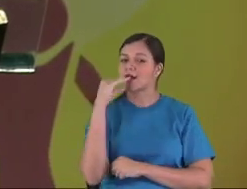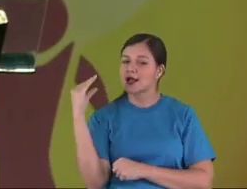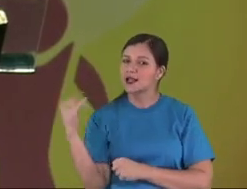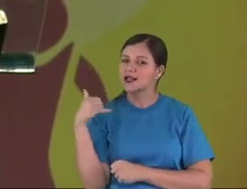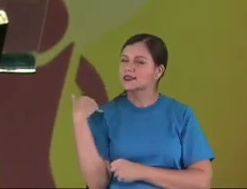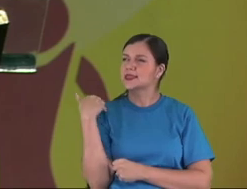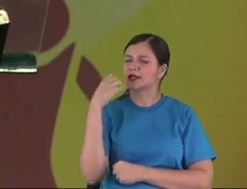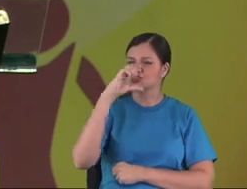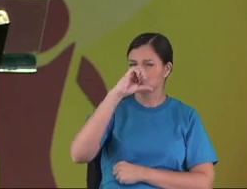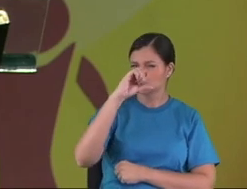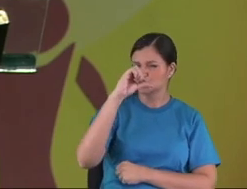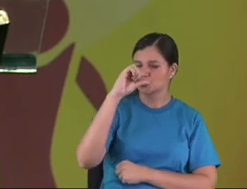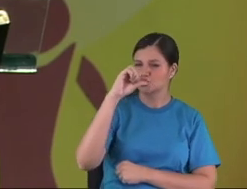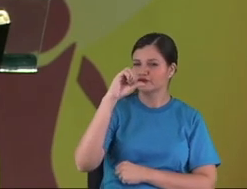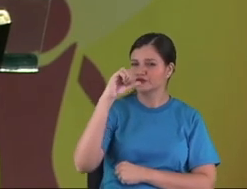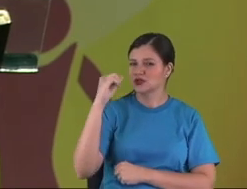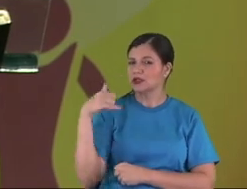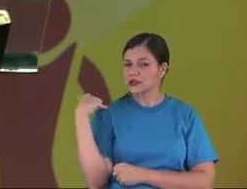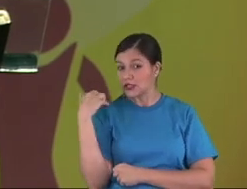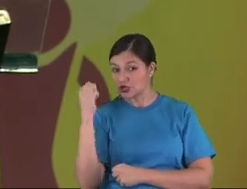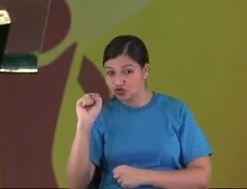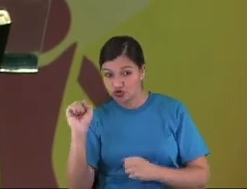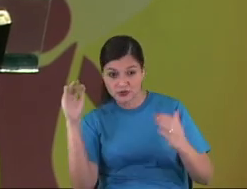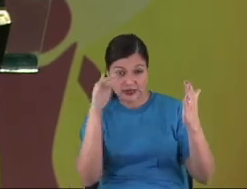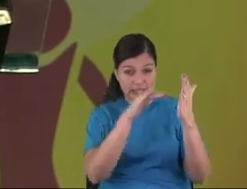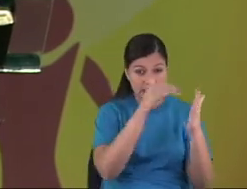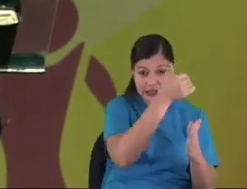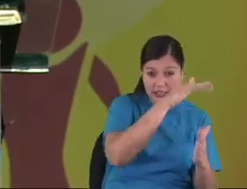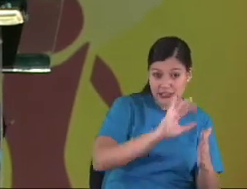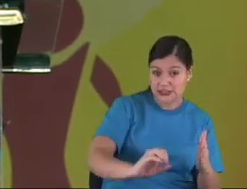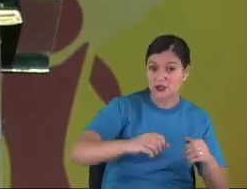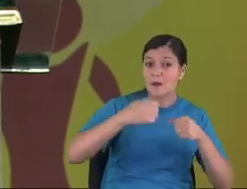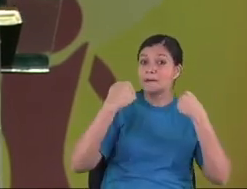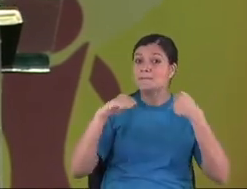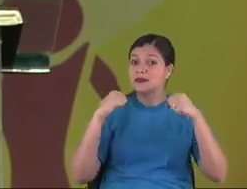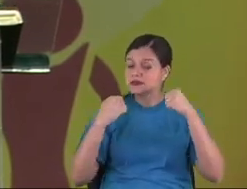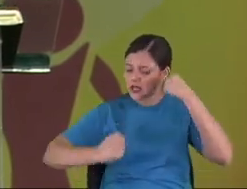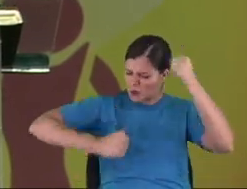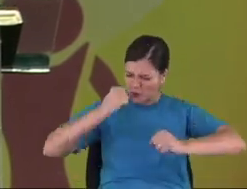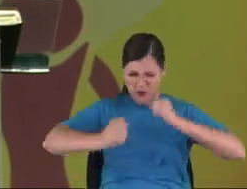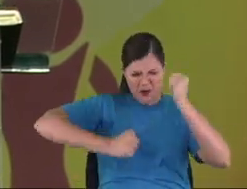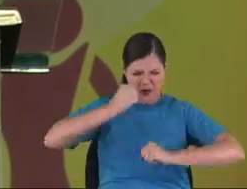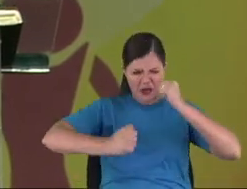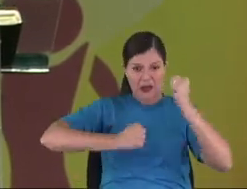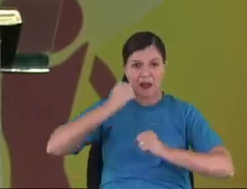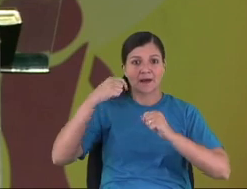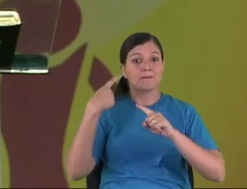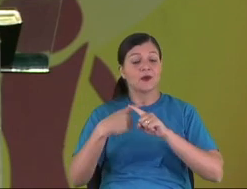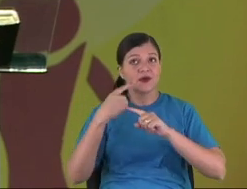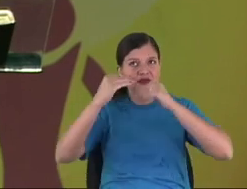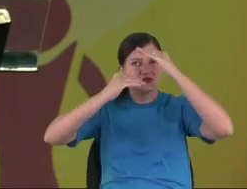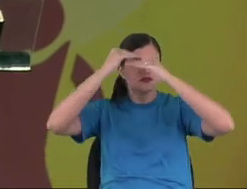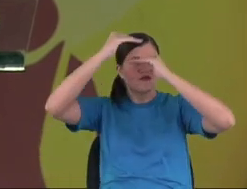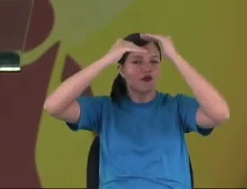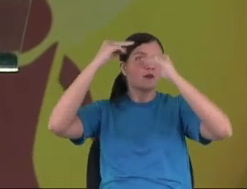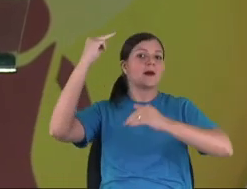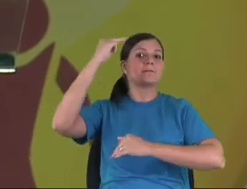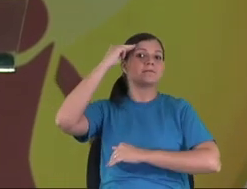like 9 to 10, they need to run a lot because they get improving their